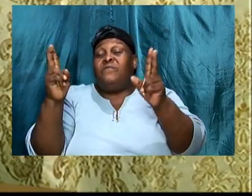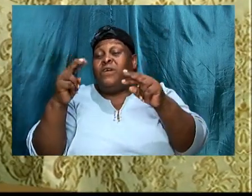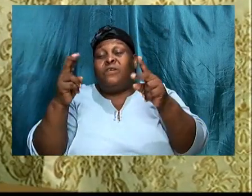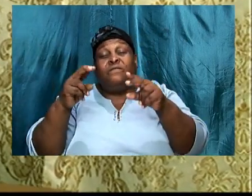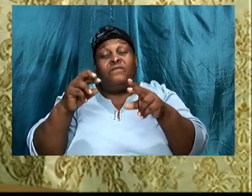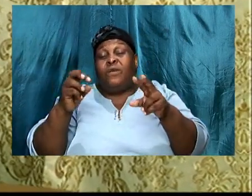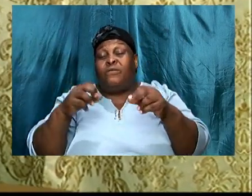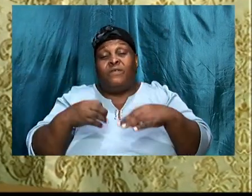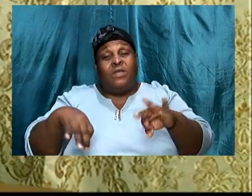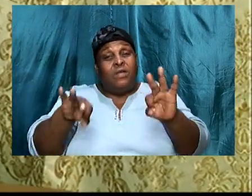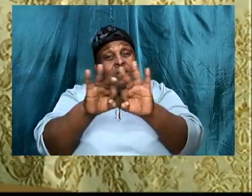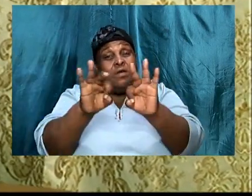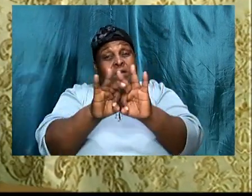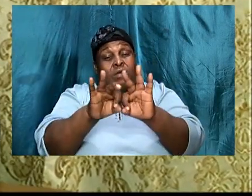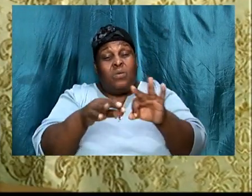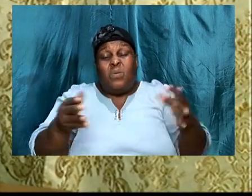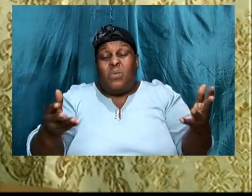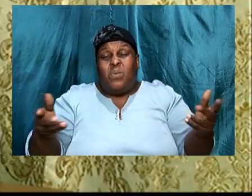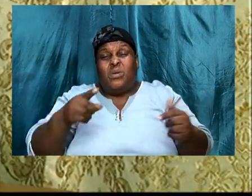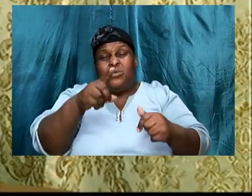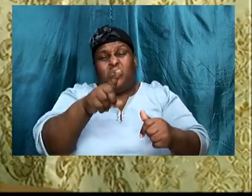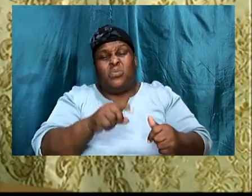that what you sow, in the kingdom,